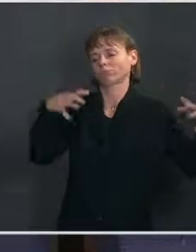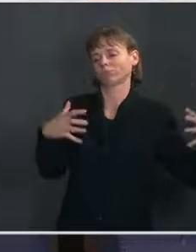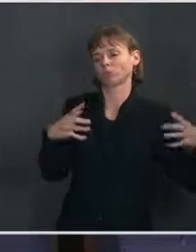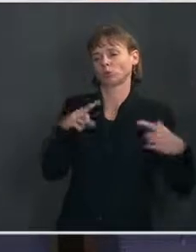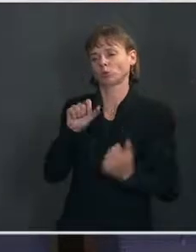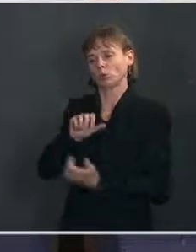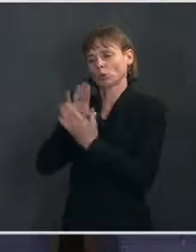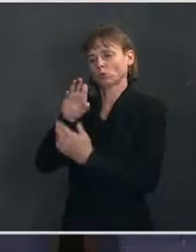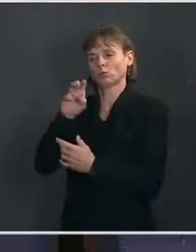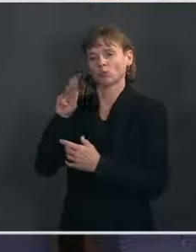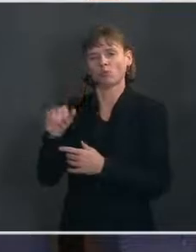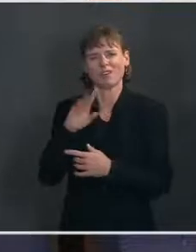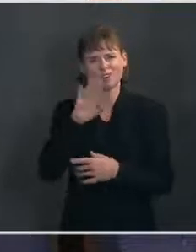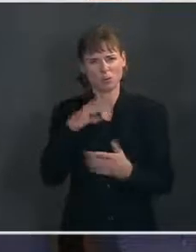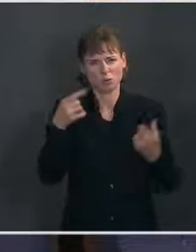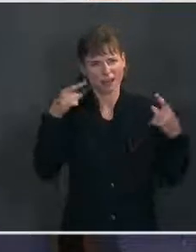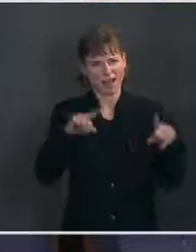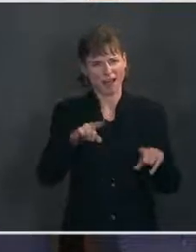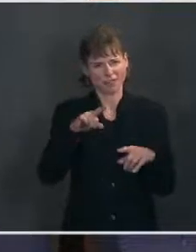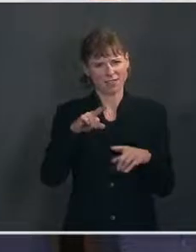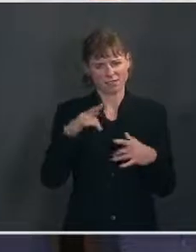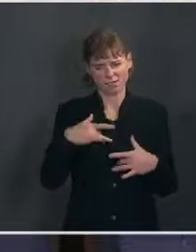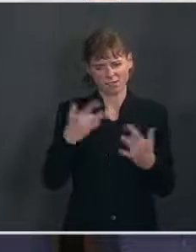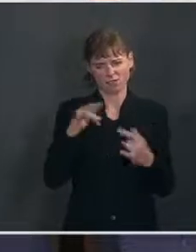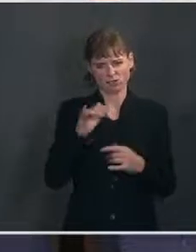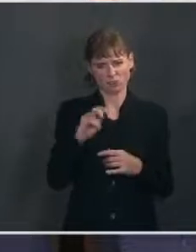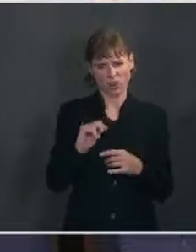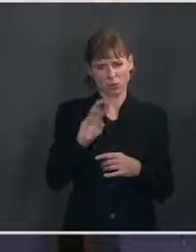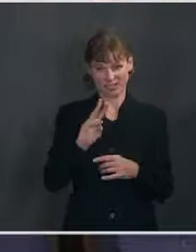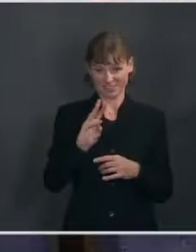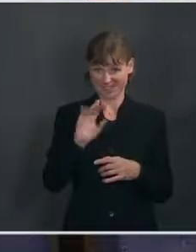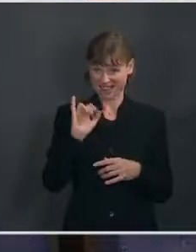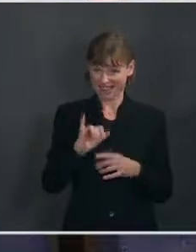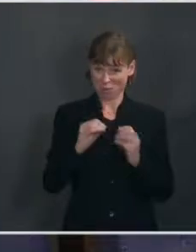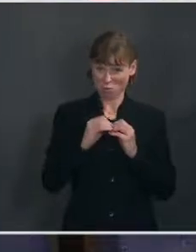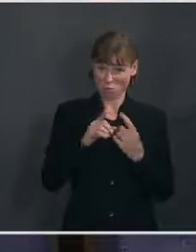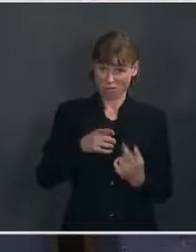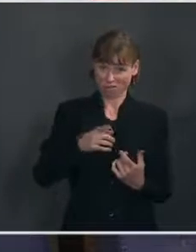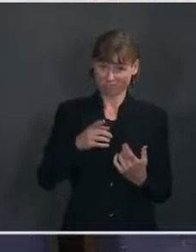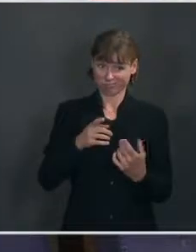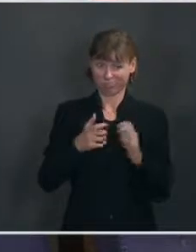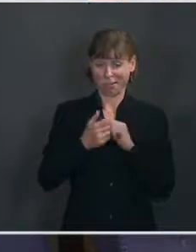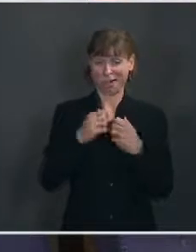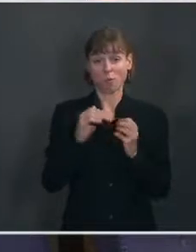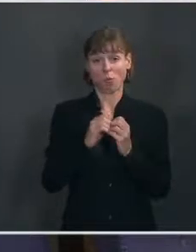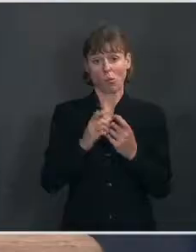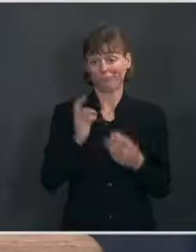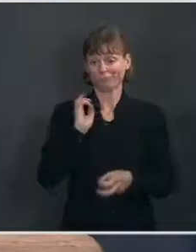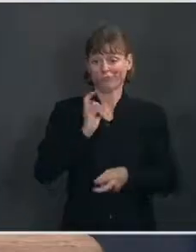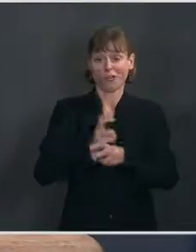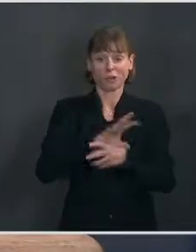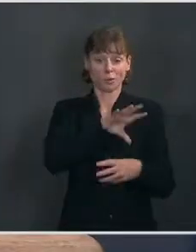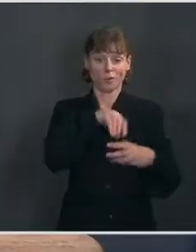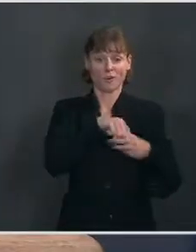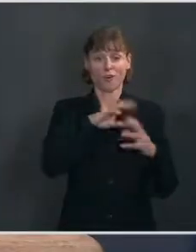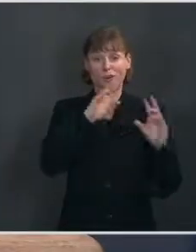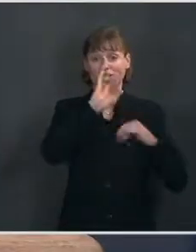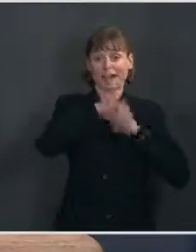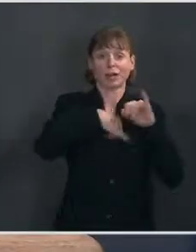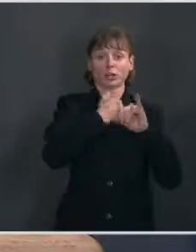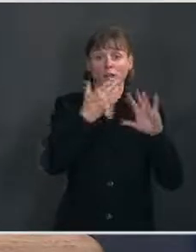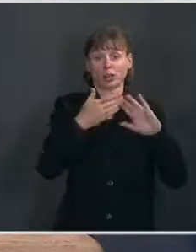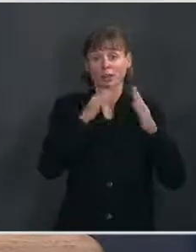at the Capitol on January 6th make it harder for the United States to be part of this international community that he's calling on? Ms. Look, I think